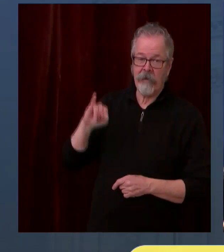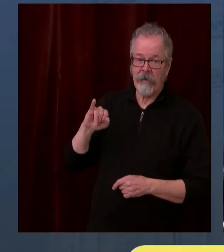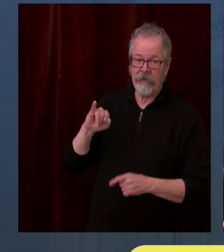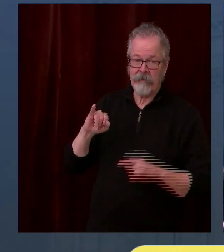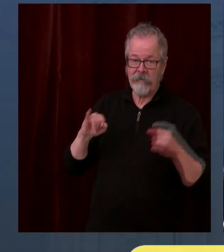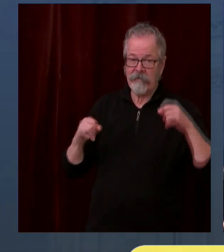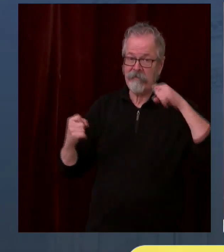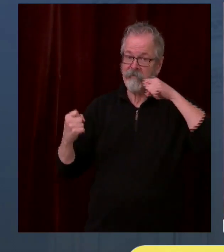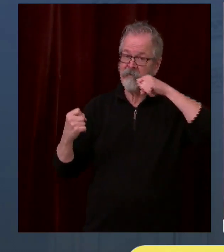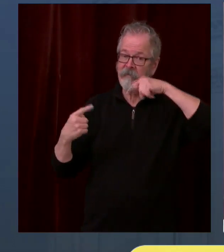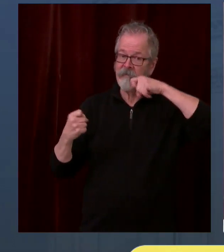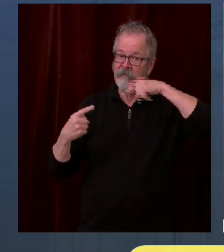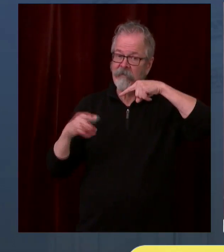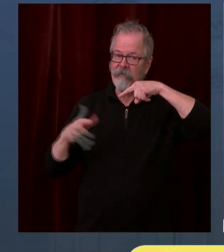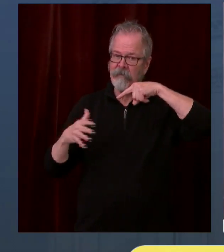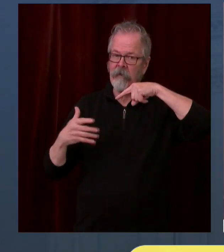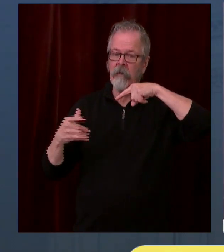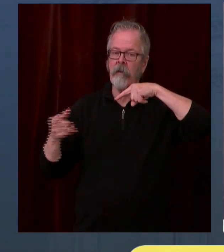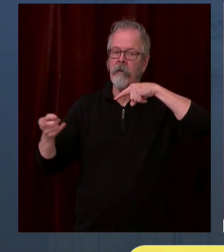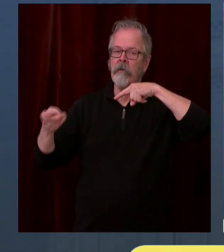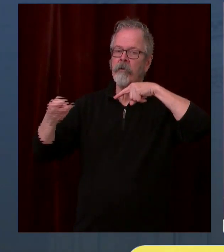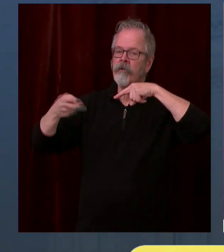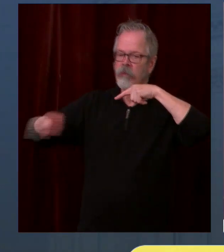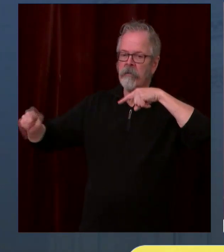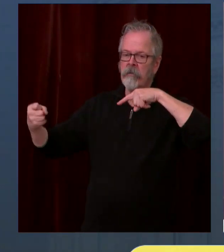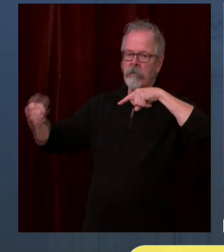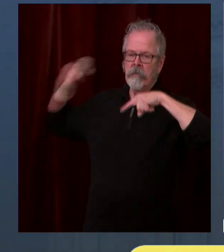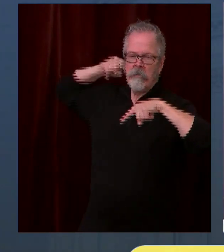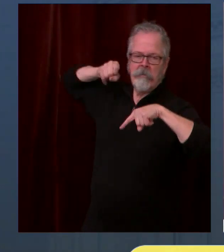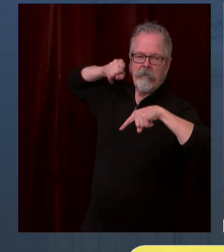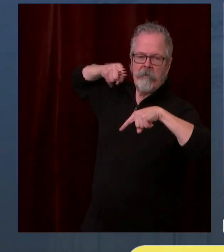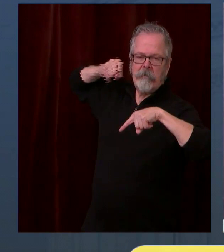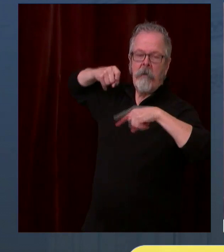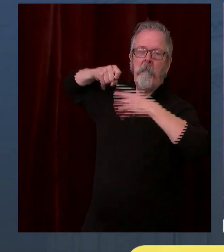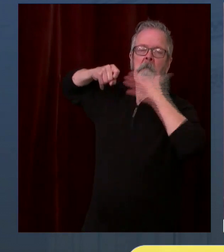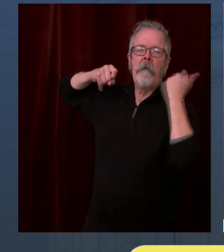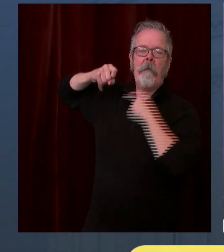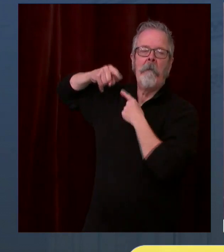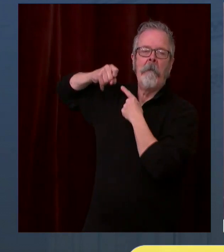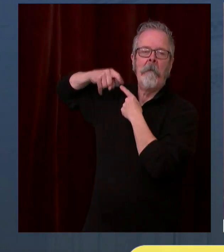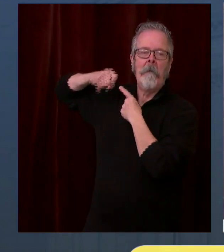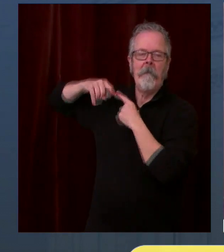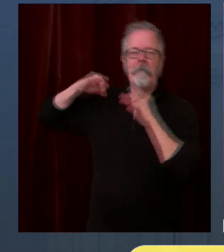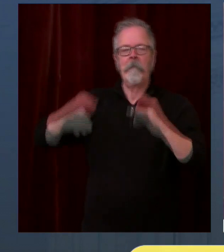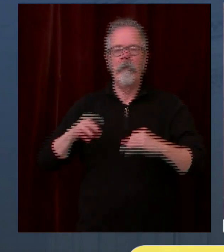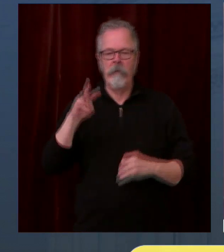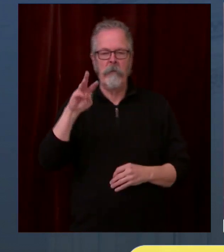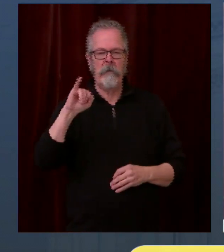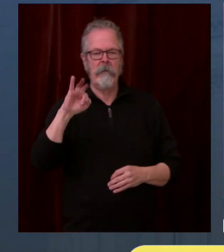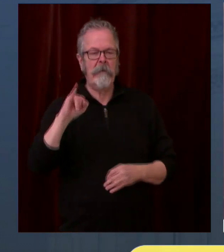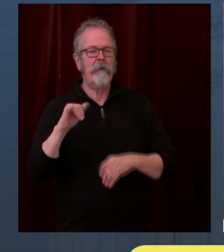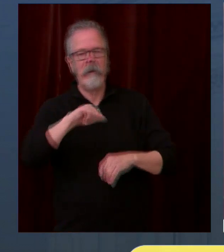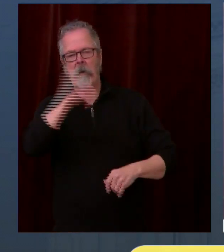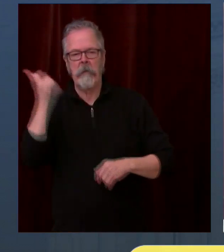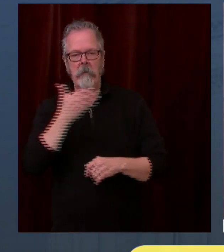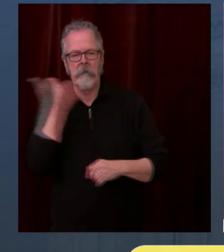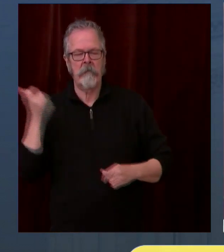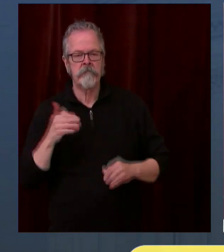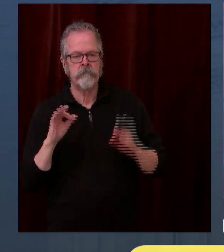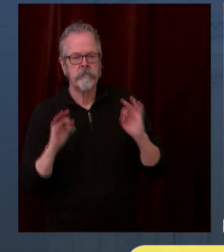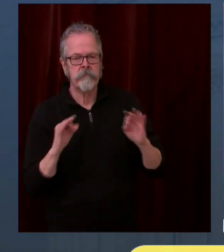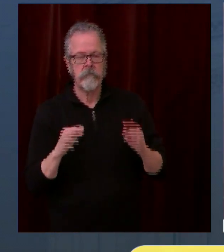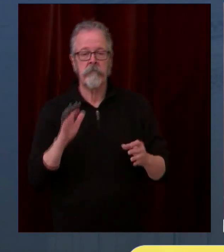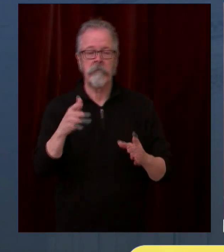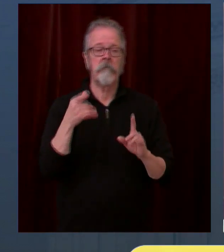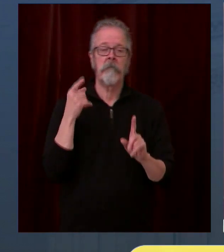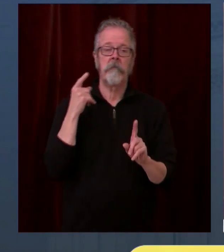So this requires all of the 45,000 a day vaccination goals. It's going to require close coordination of all